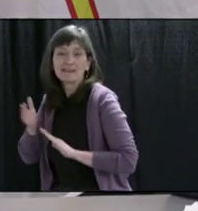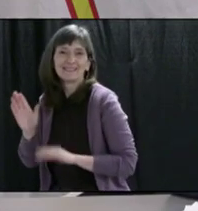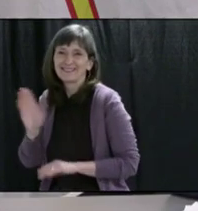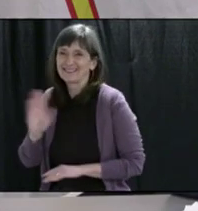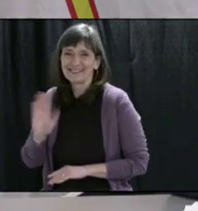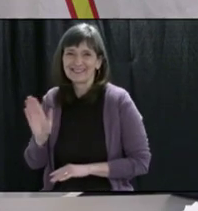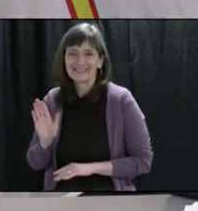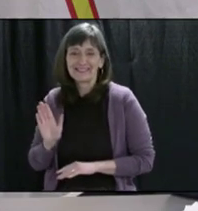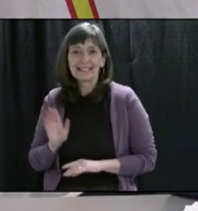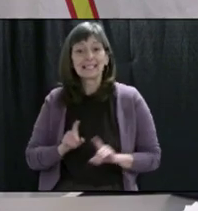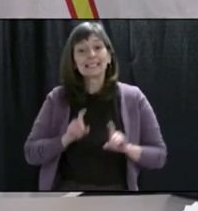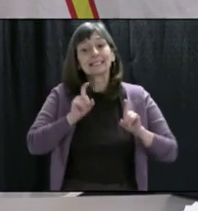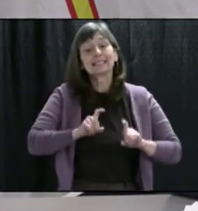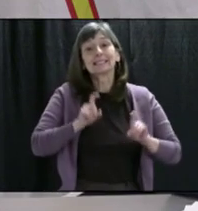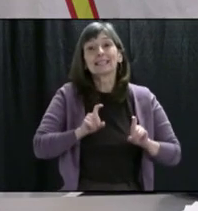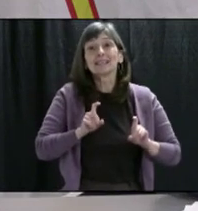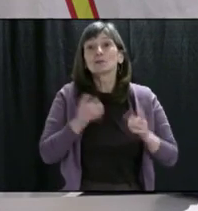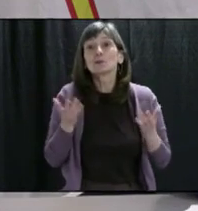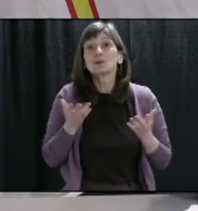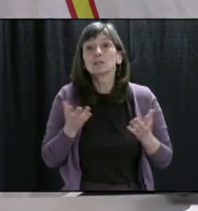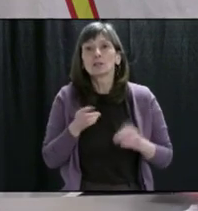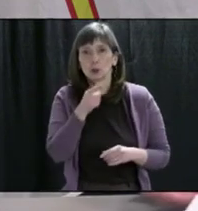only if you fail.